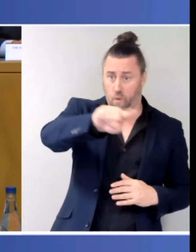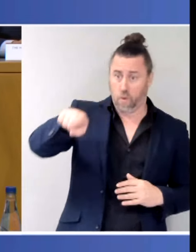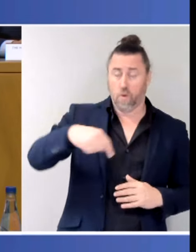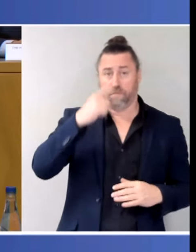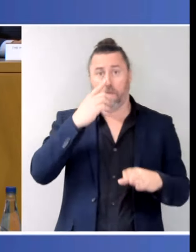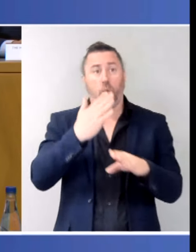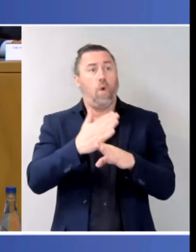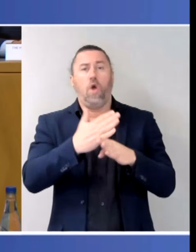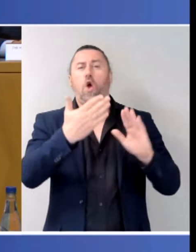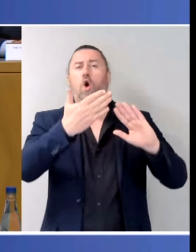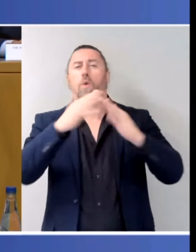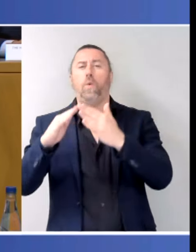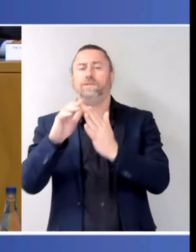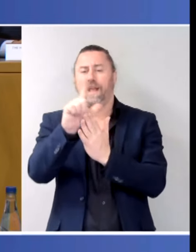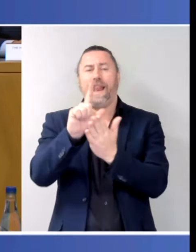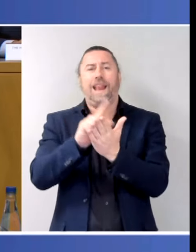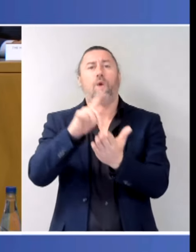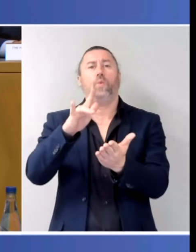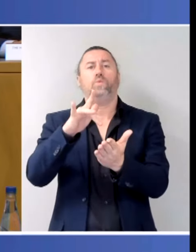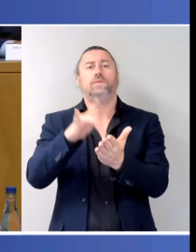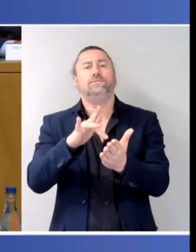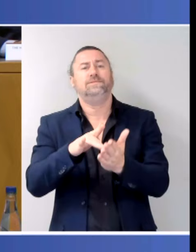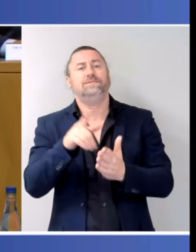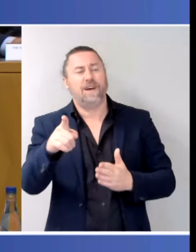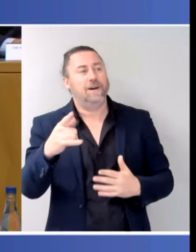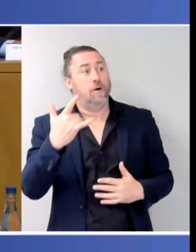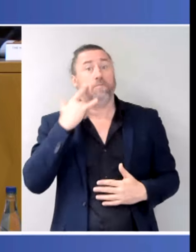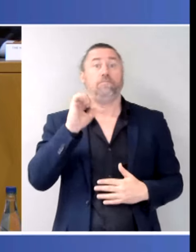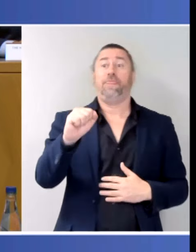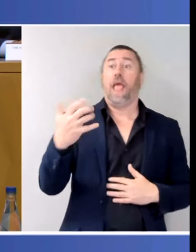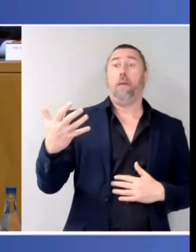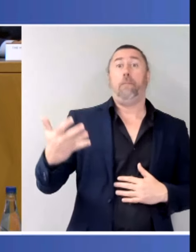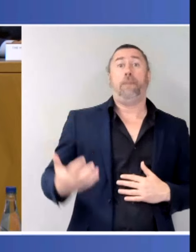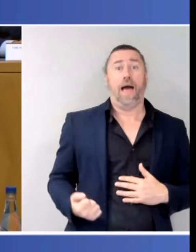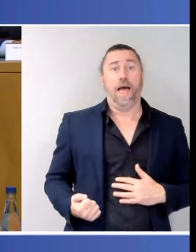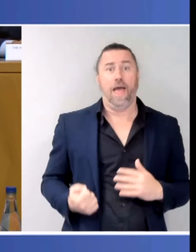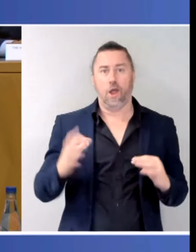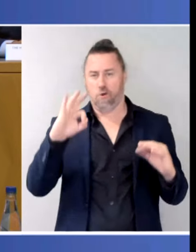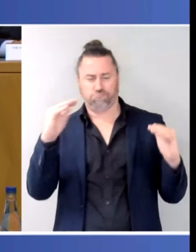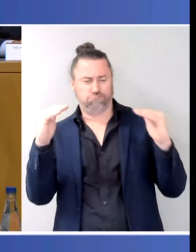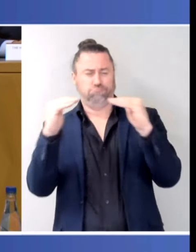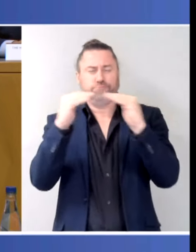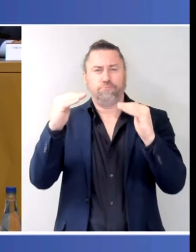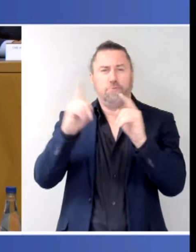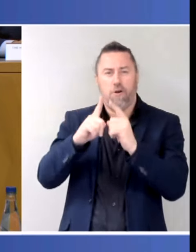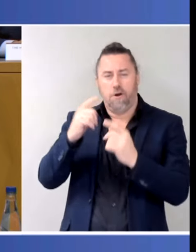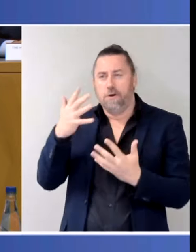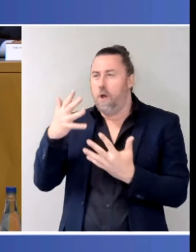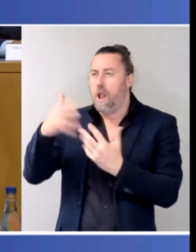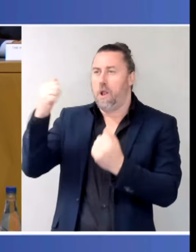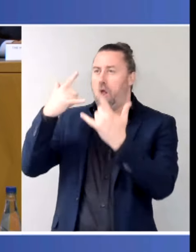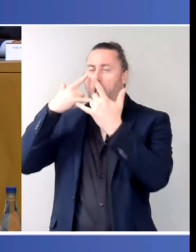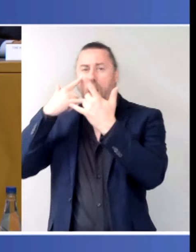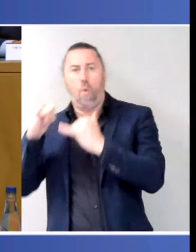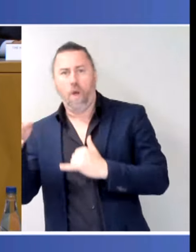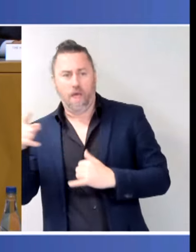centres, which has been one of the issues that has been outstanding, that will be addressed through this